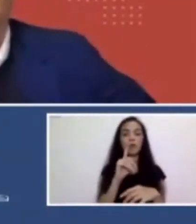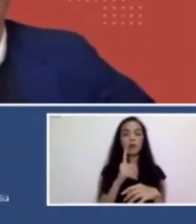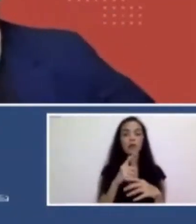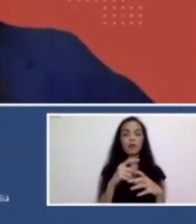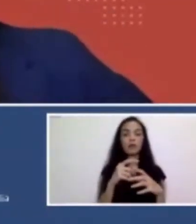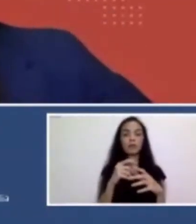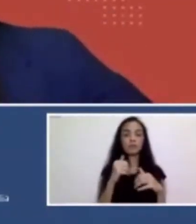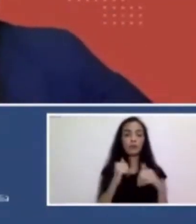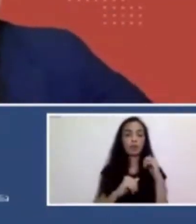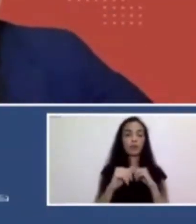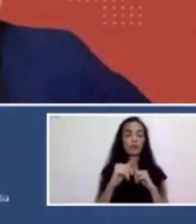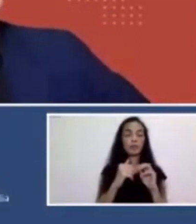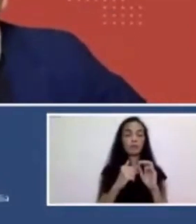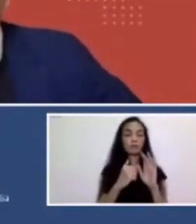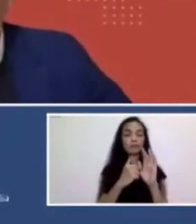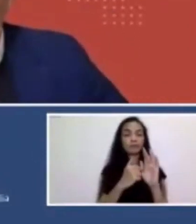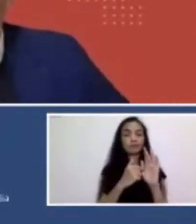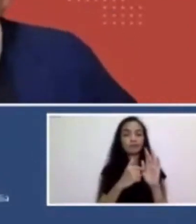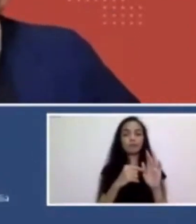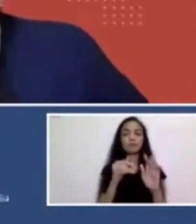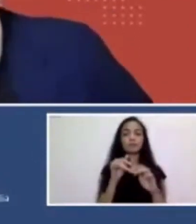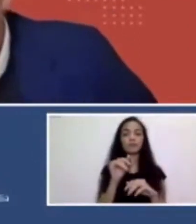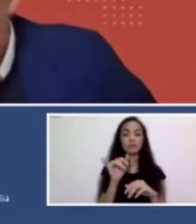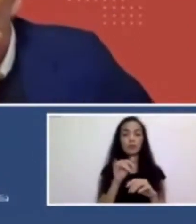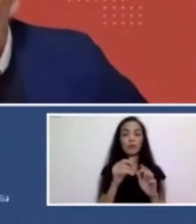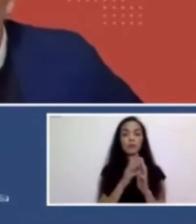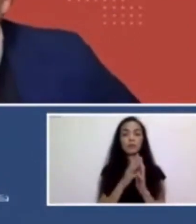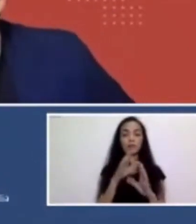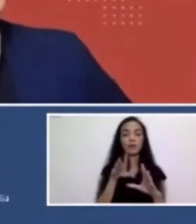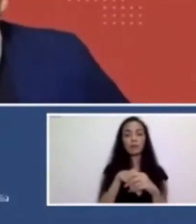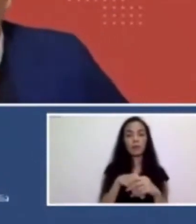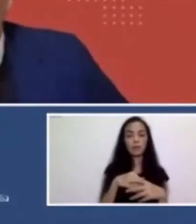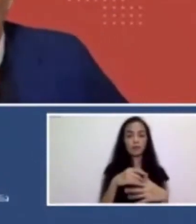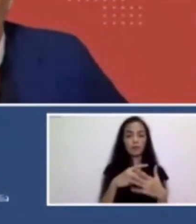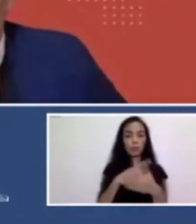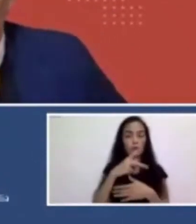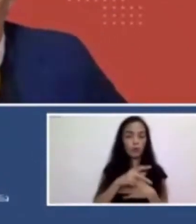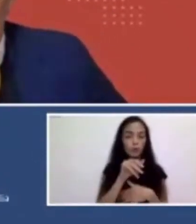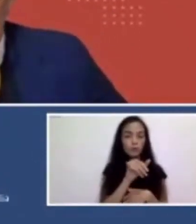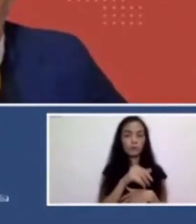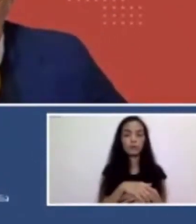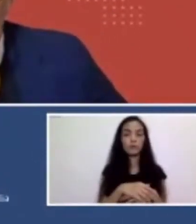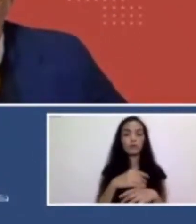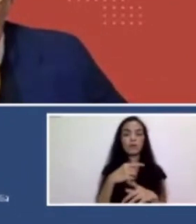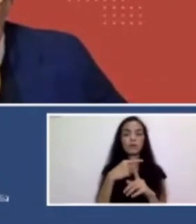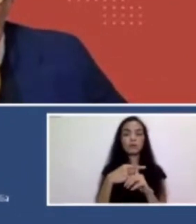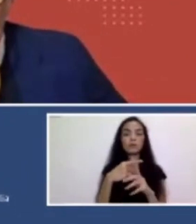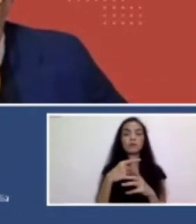performance stage, including for production of a performing art